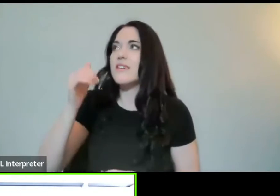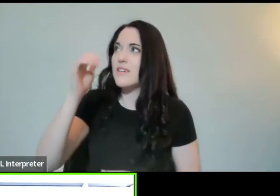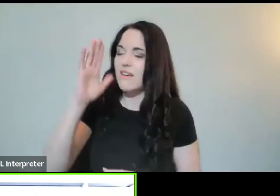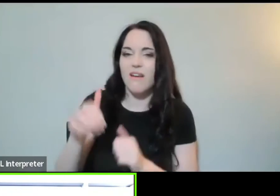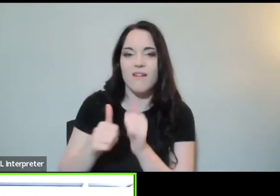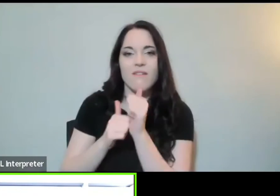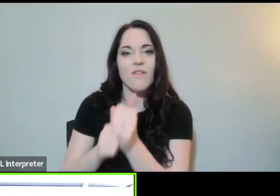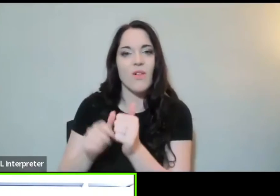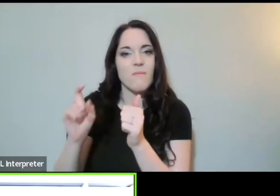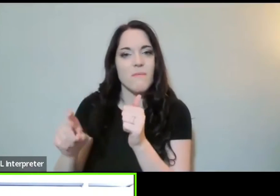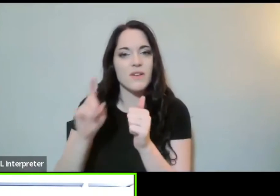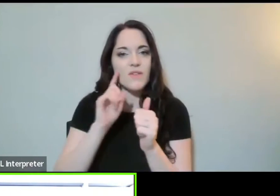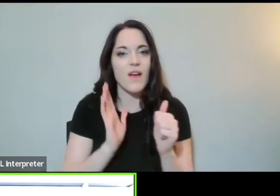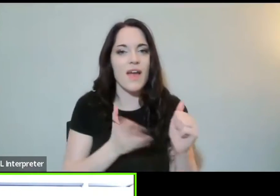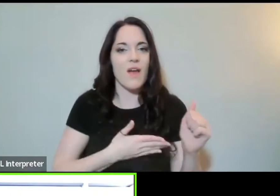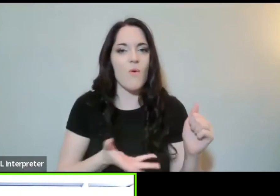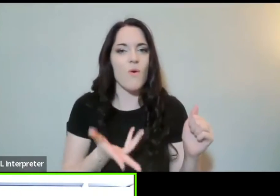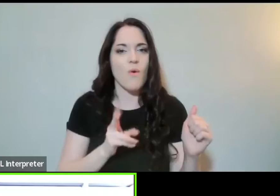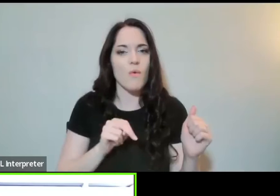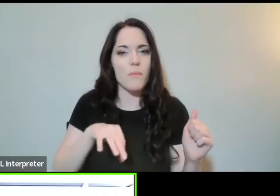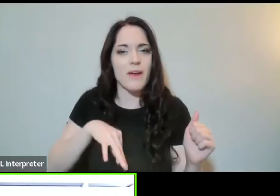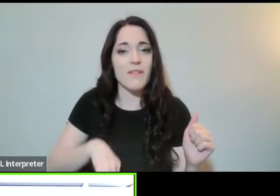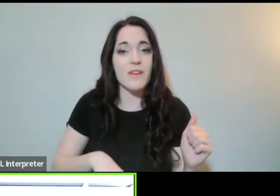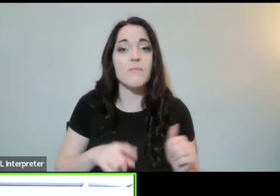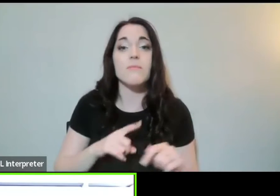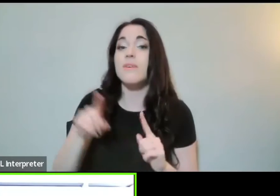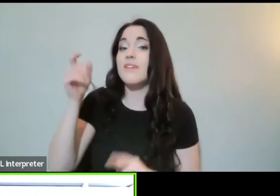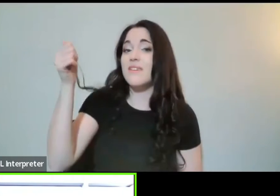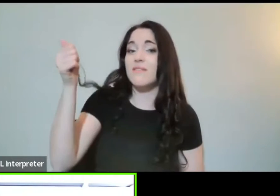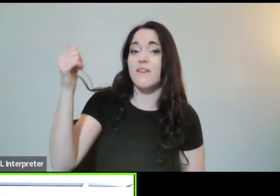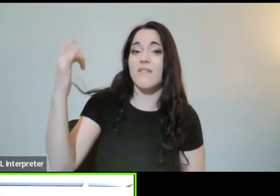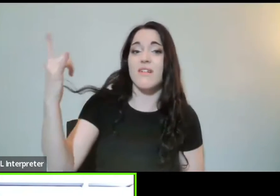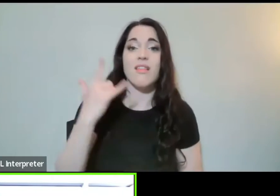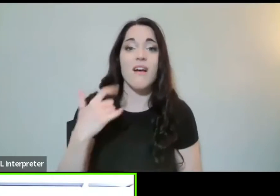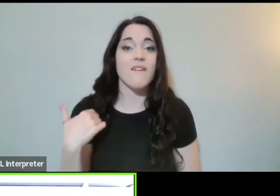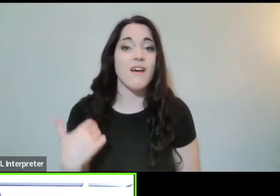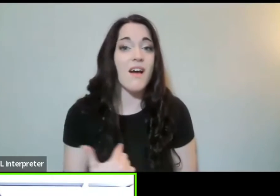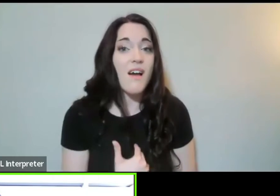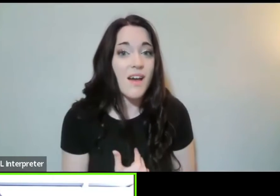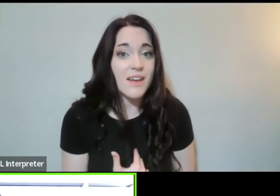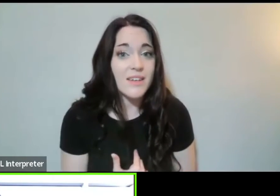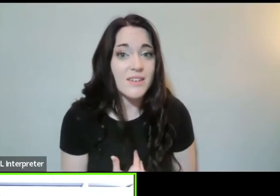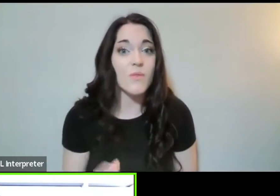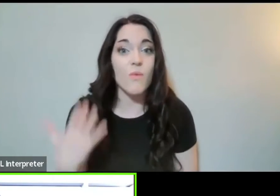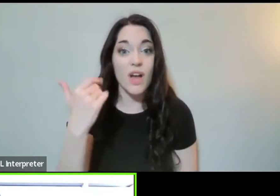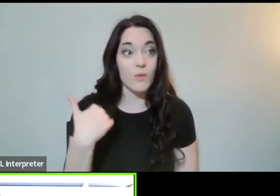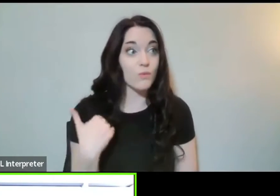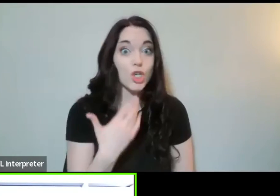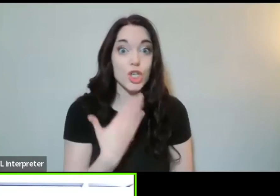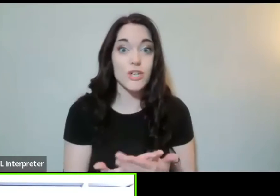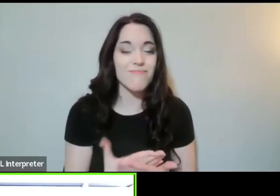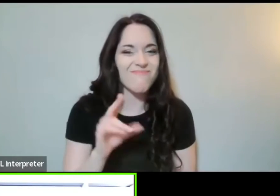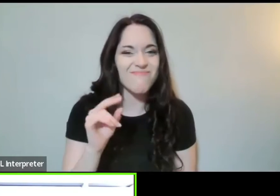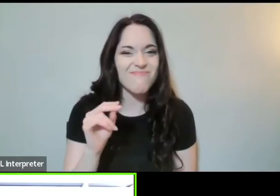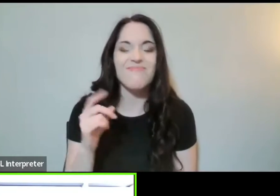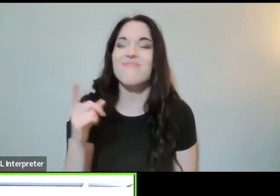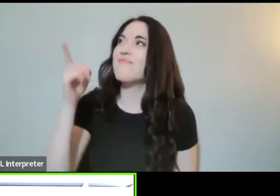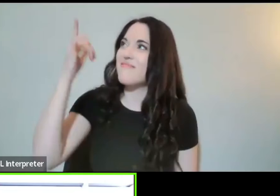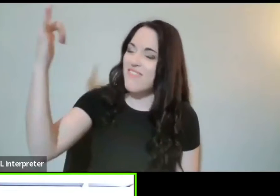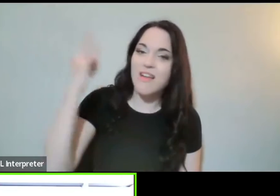But God does not love us because we are good. She loves us because God is good.